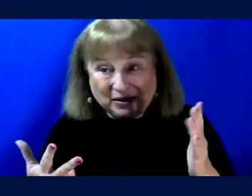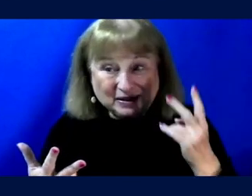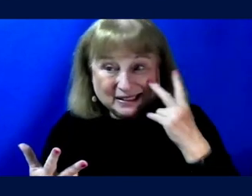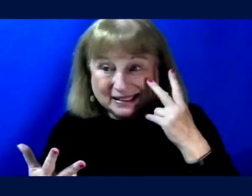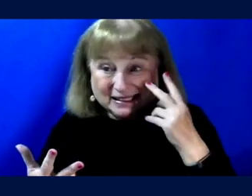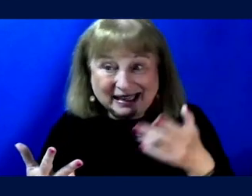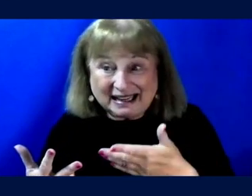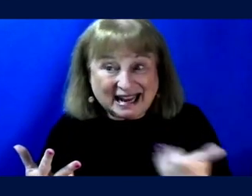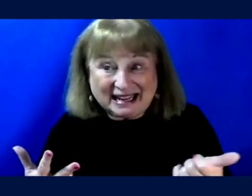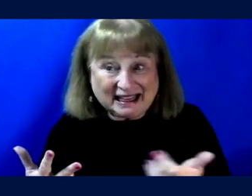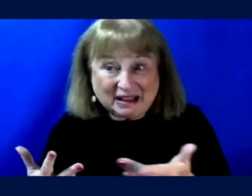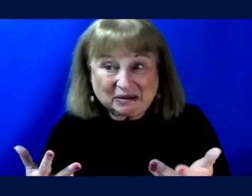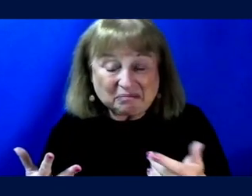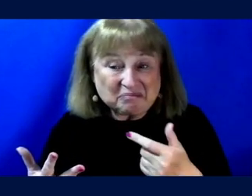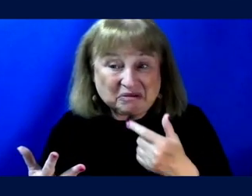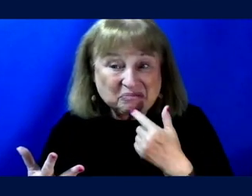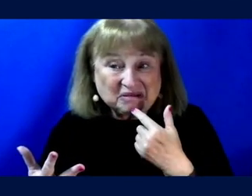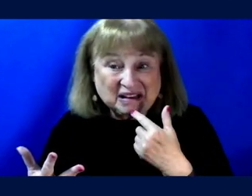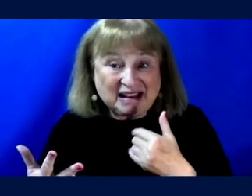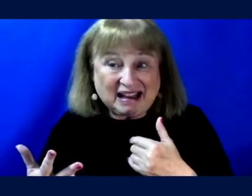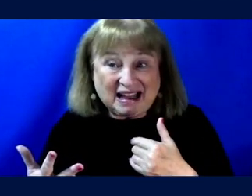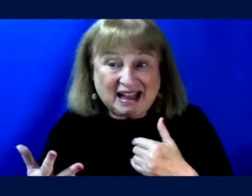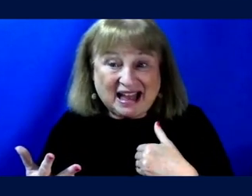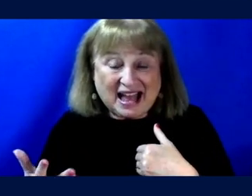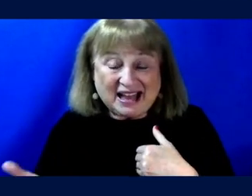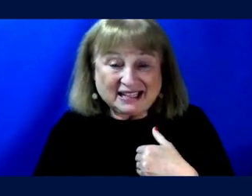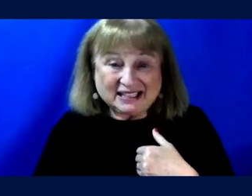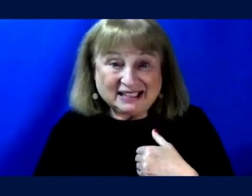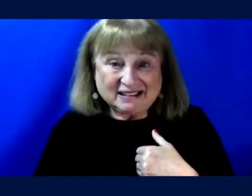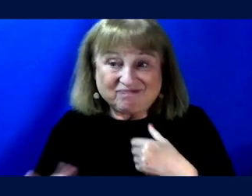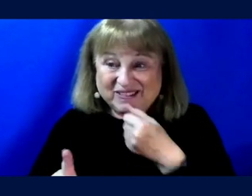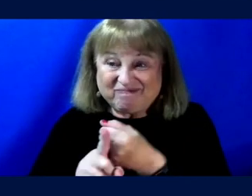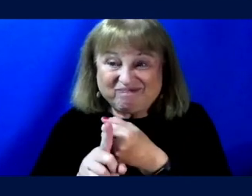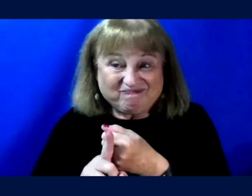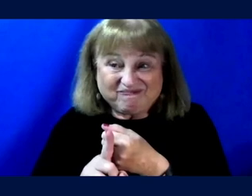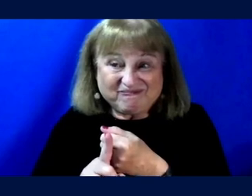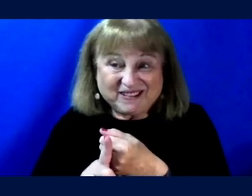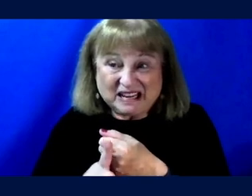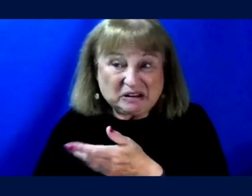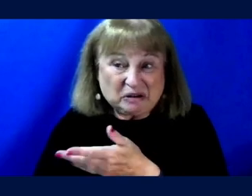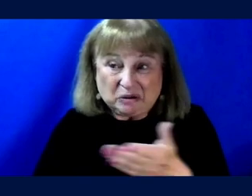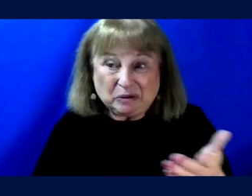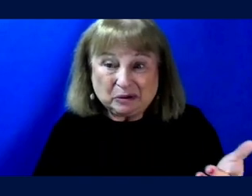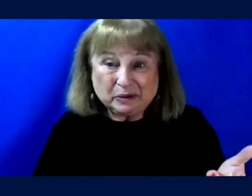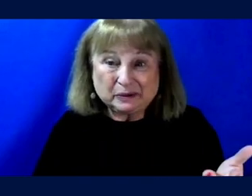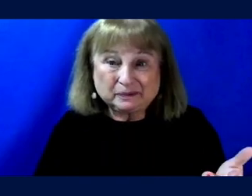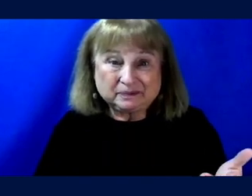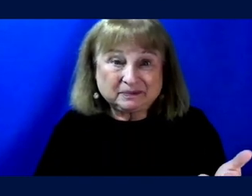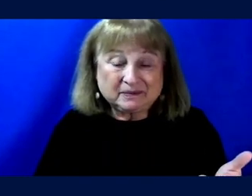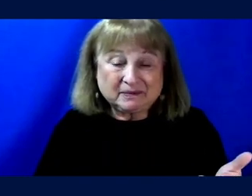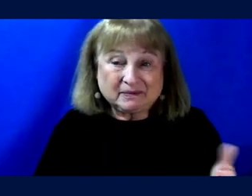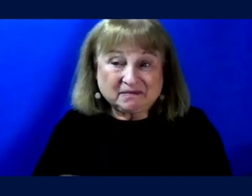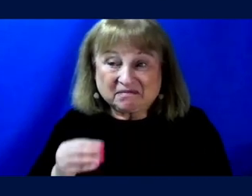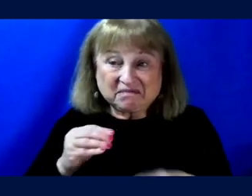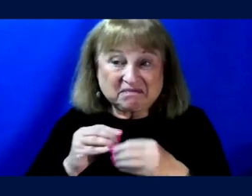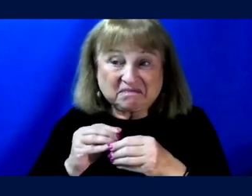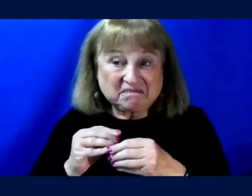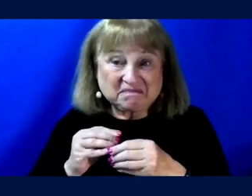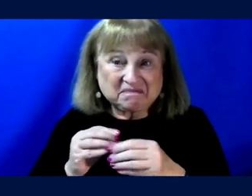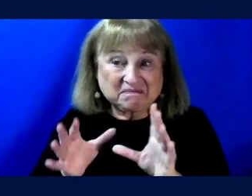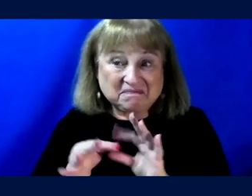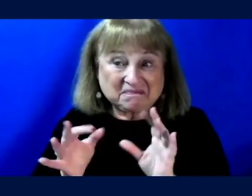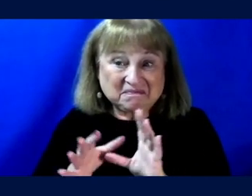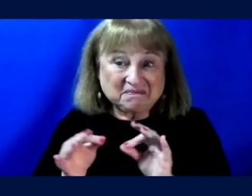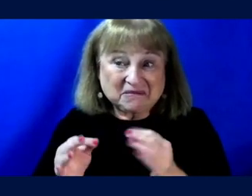anything that anybody said has, has hit a nerve, uh, or something that it could be good, could be